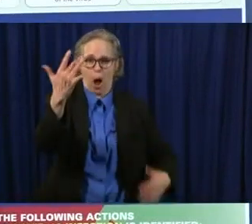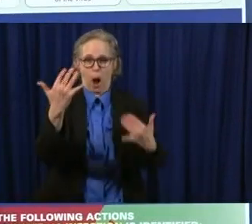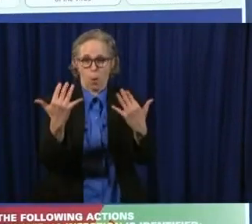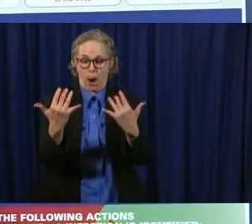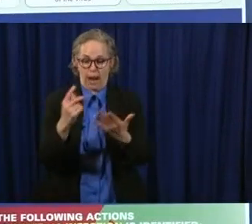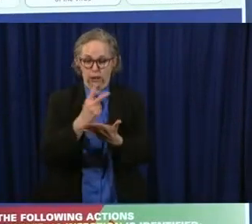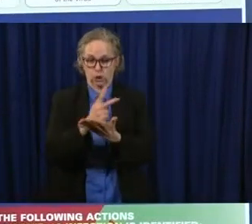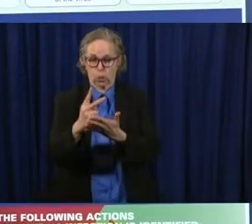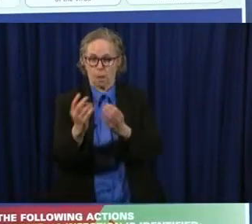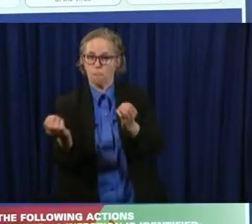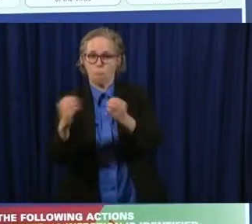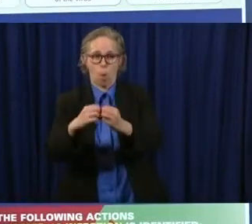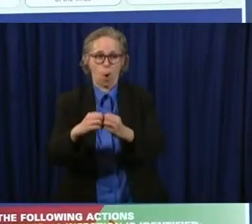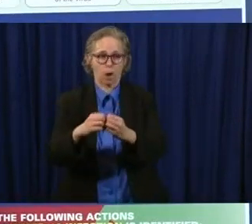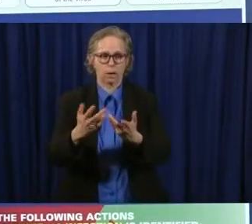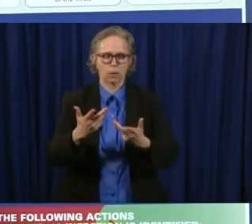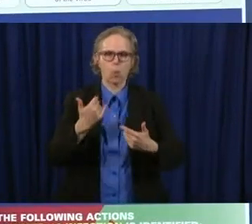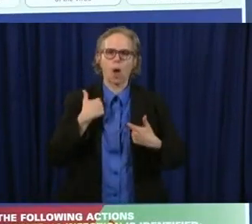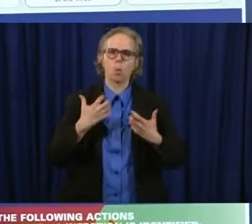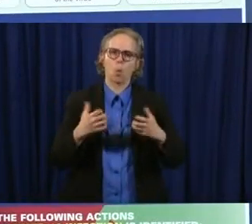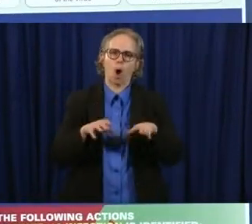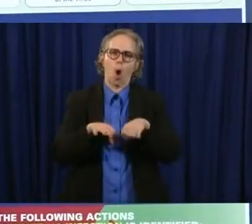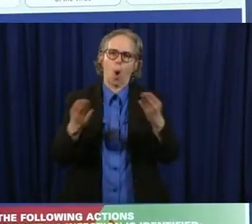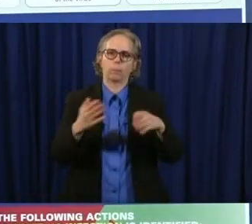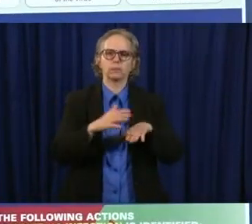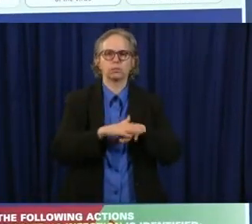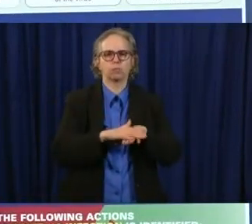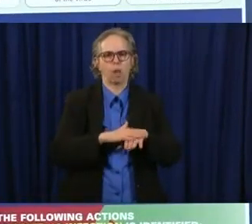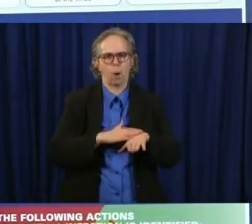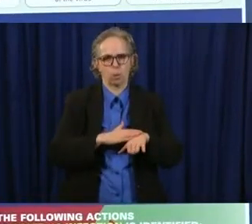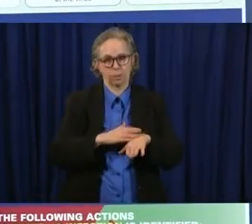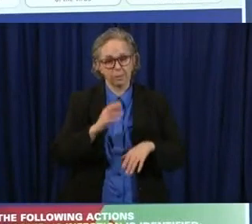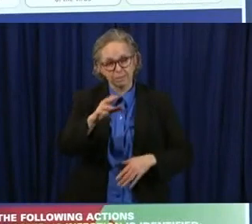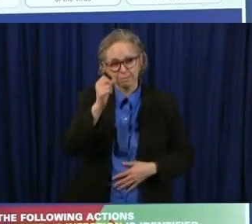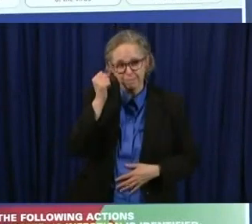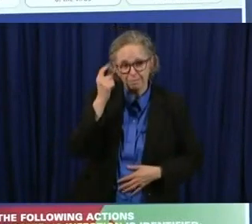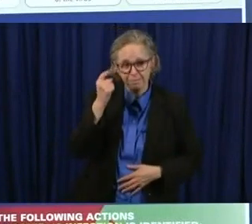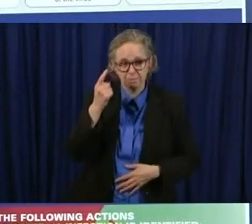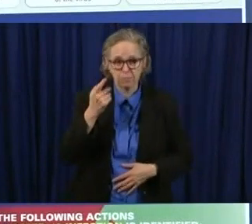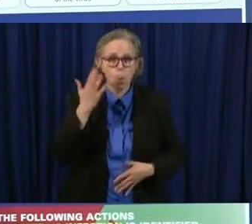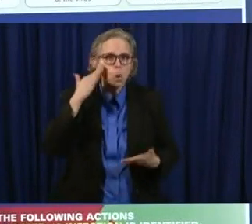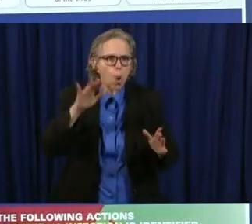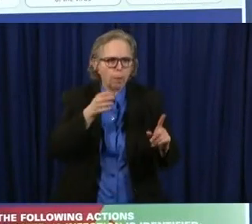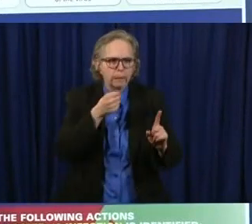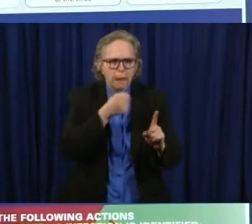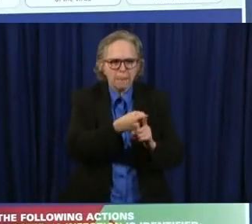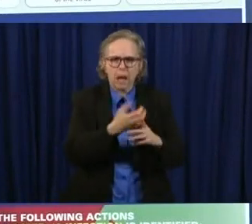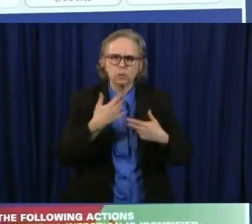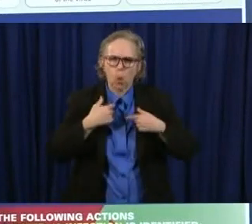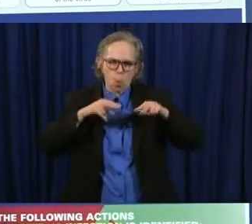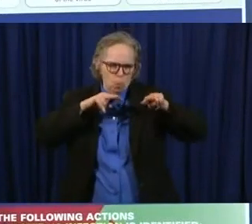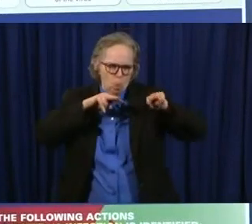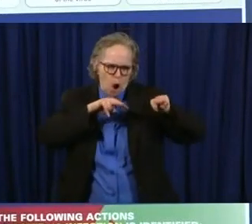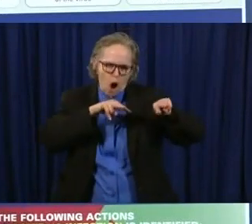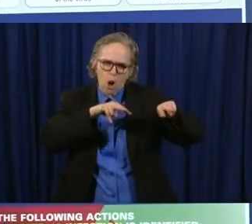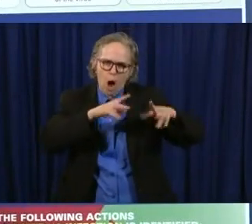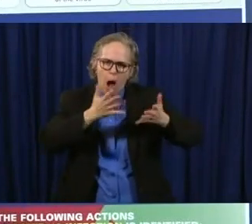and it takes a while to start seeing that so if you layer these things in then then you can move